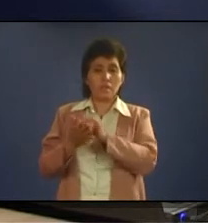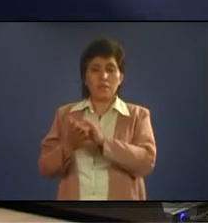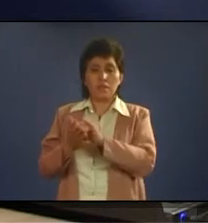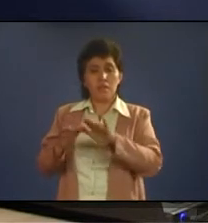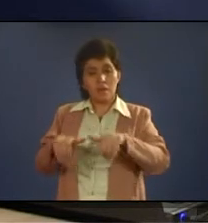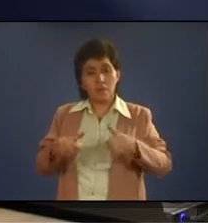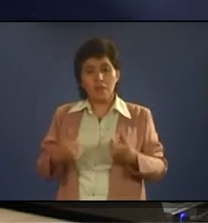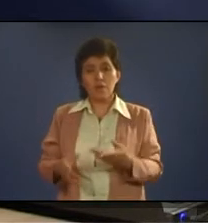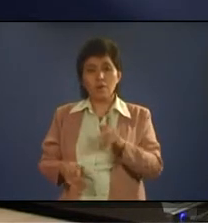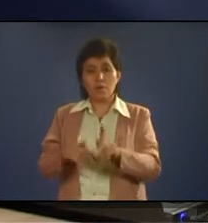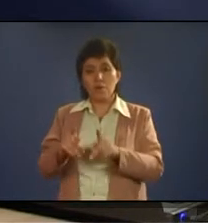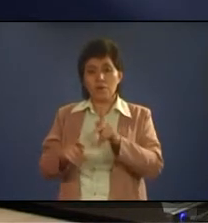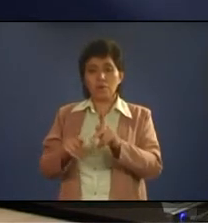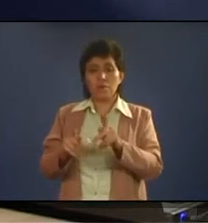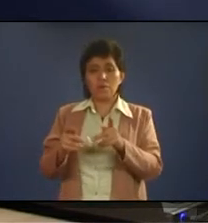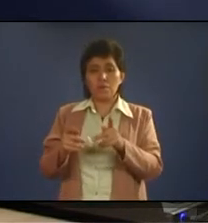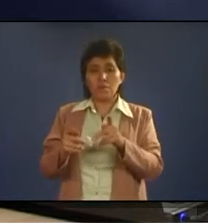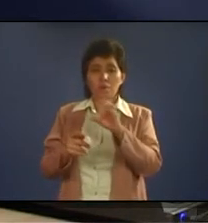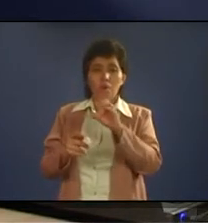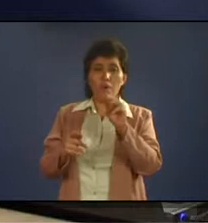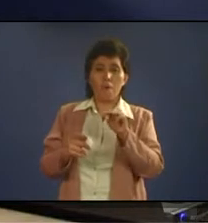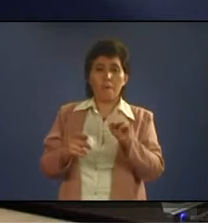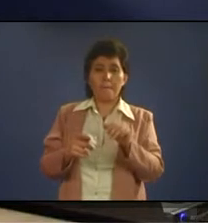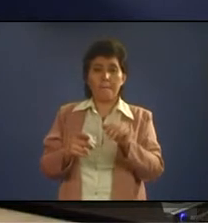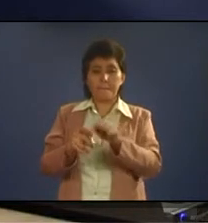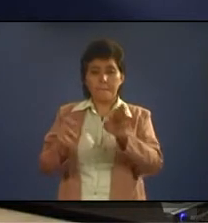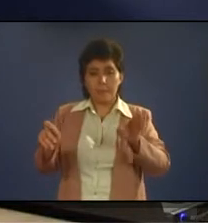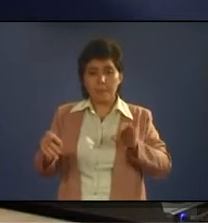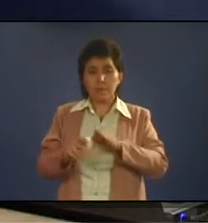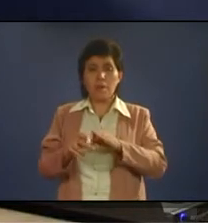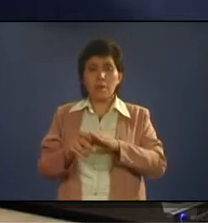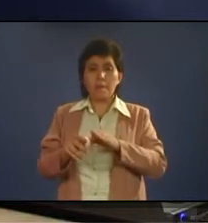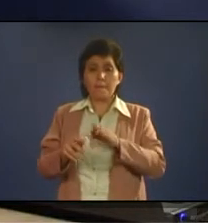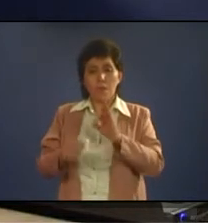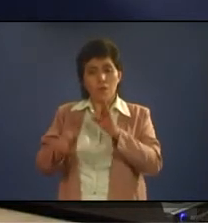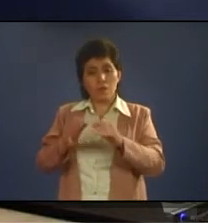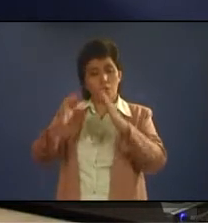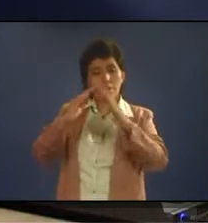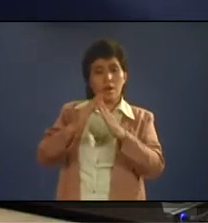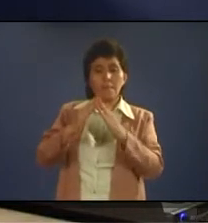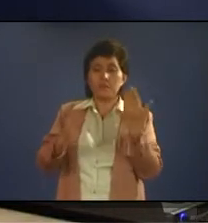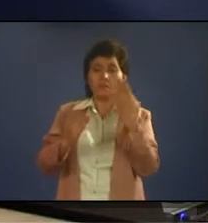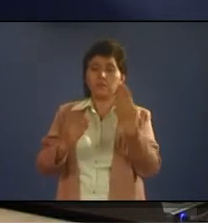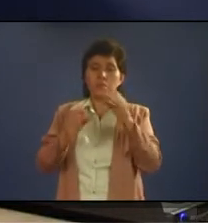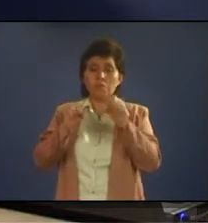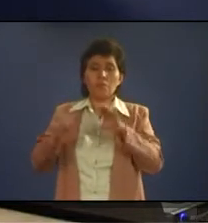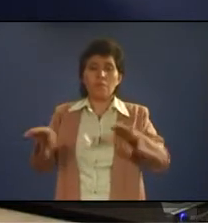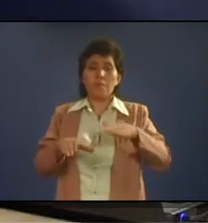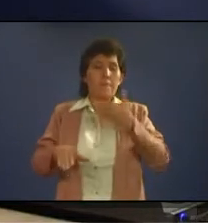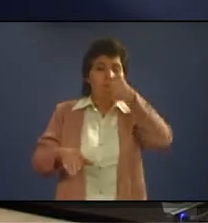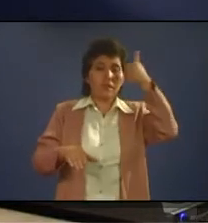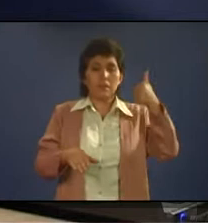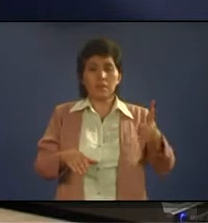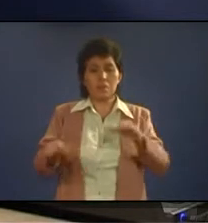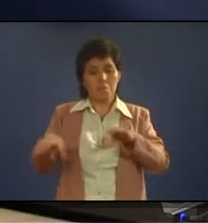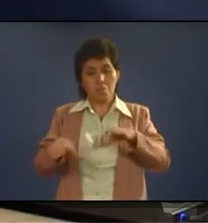perform better when they are at home ground or do they perform better or when they are on the away ground? Most likely,